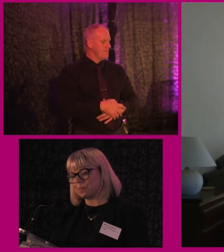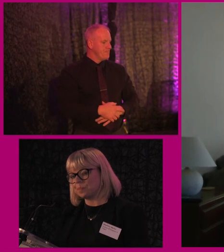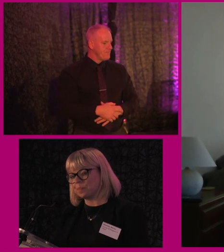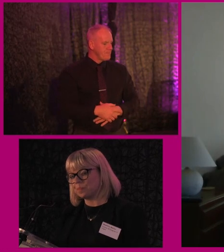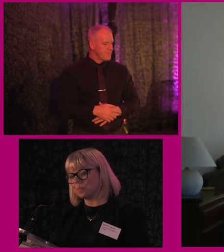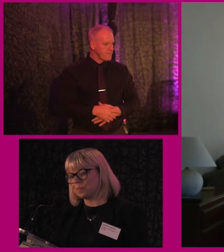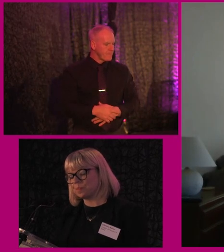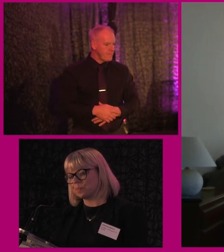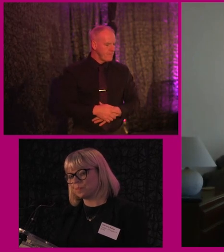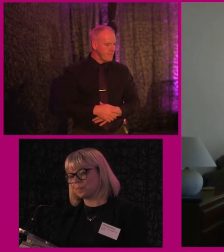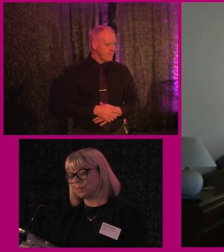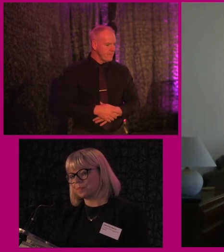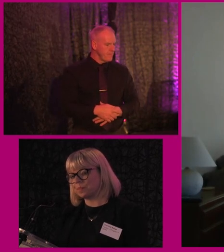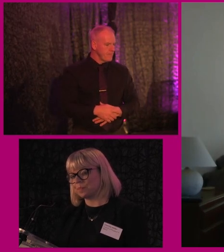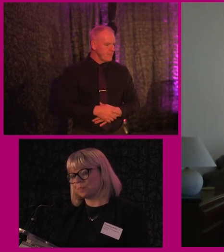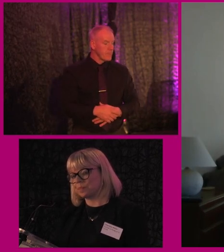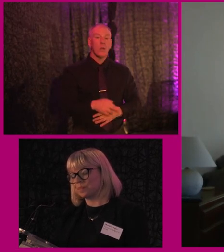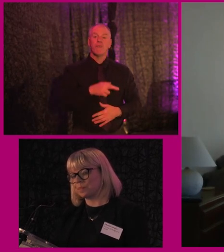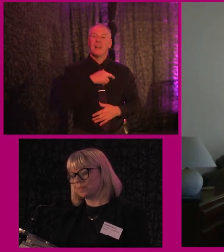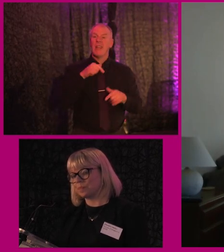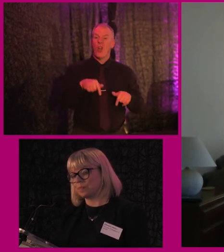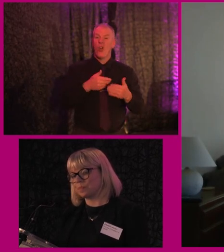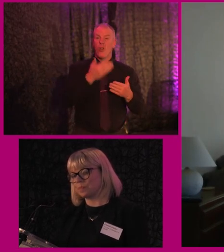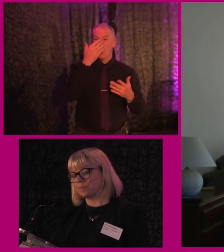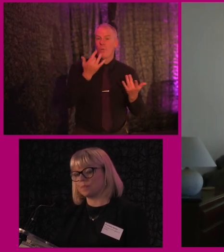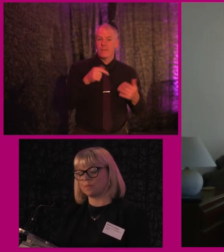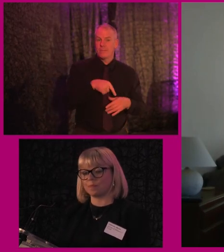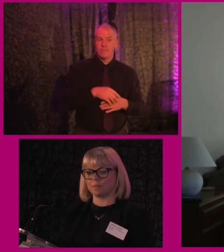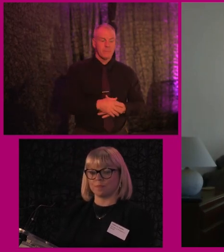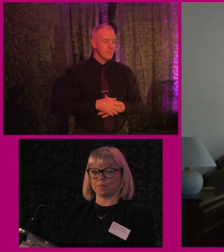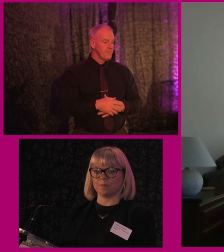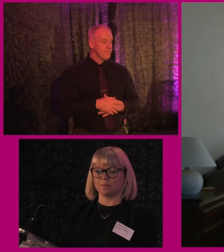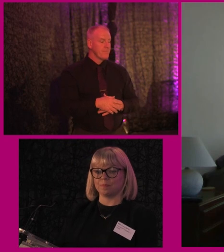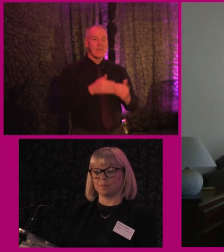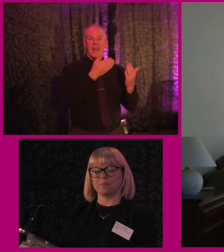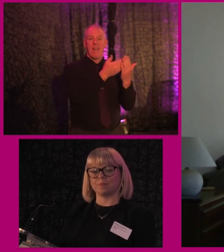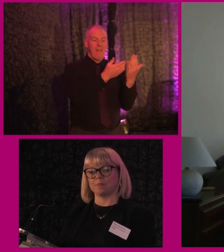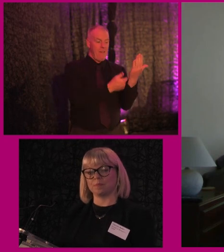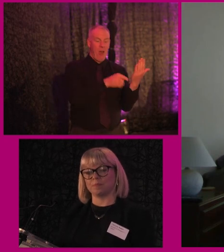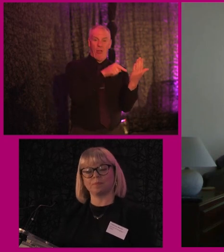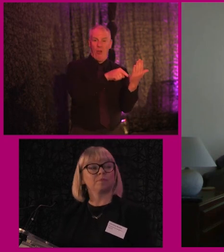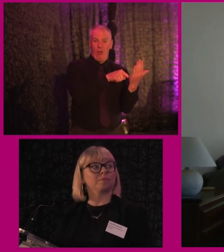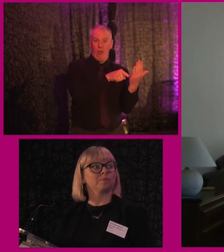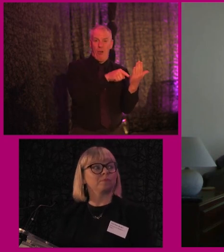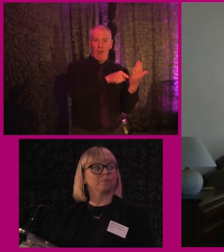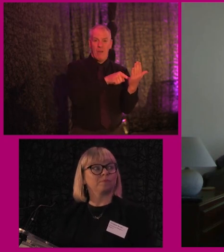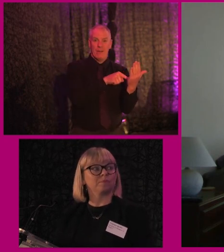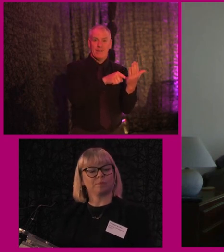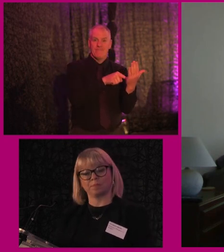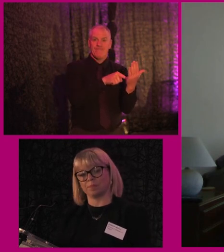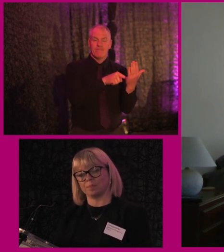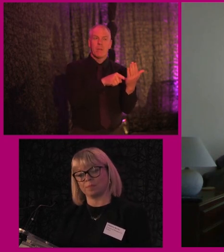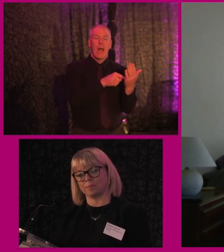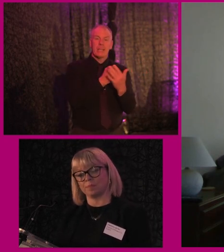Thank you. I think what we've learned is to have legislation that is as prescriptive as